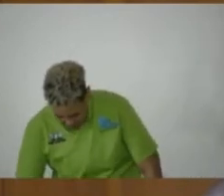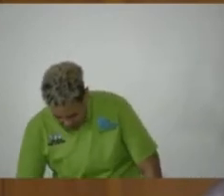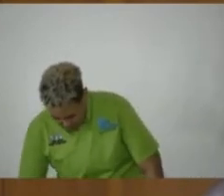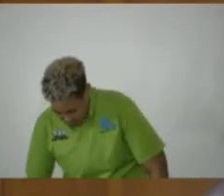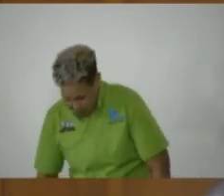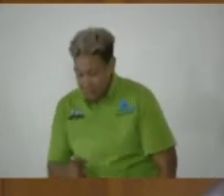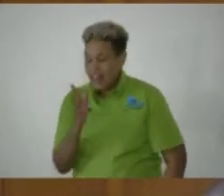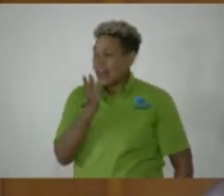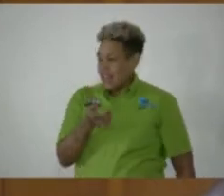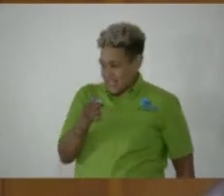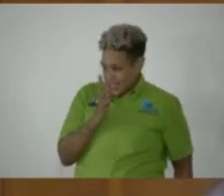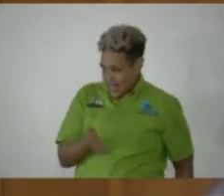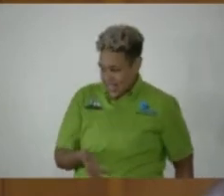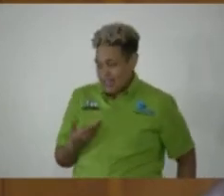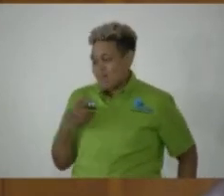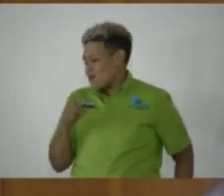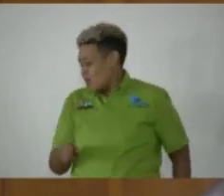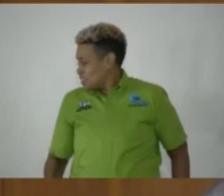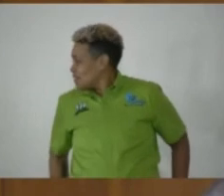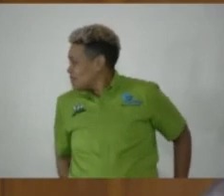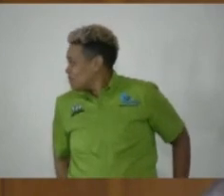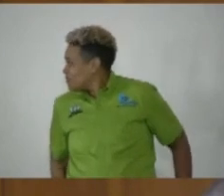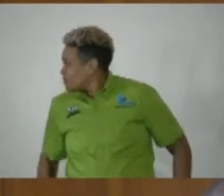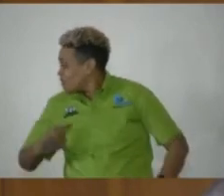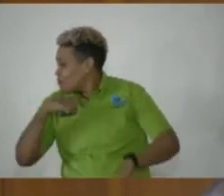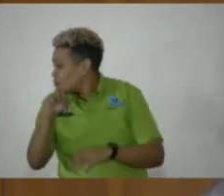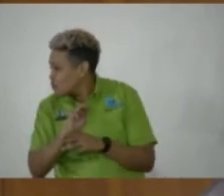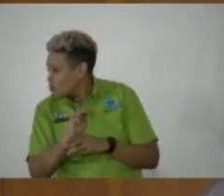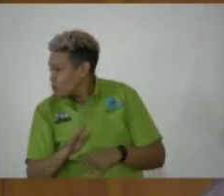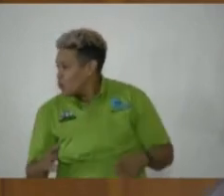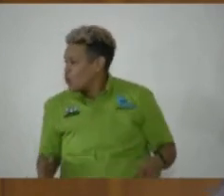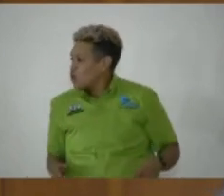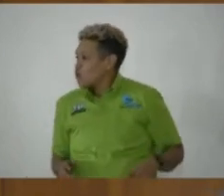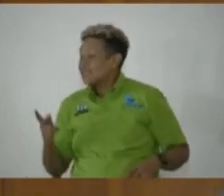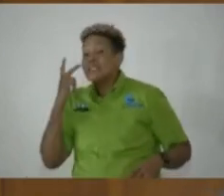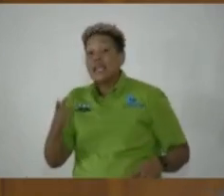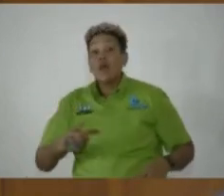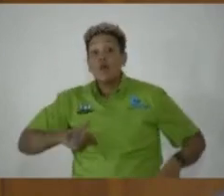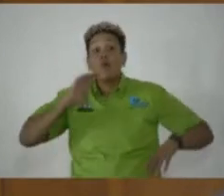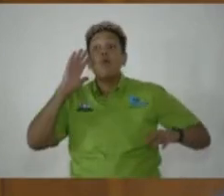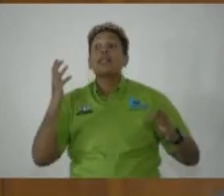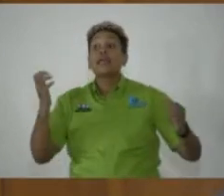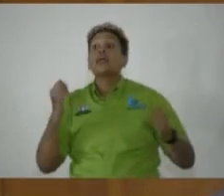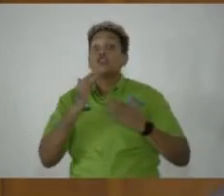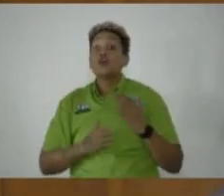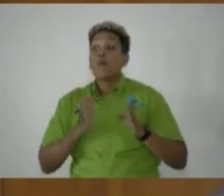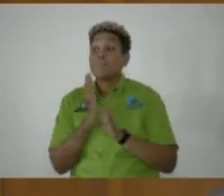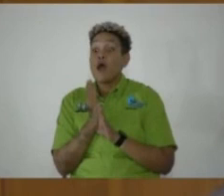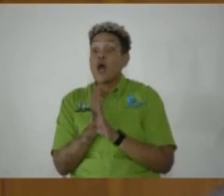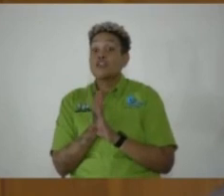here. My question to the minister is, seeing that we're going to be getting some buses